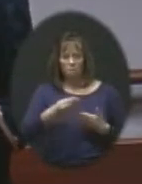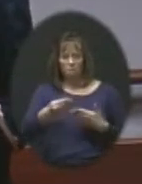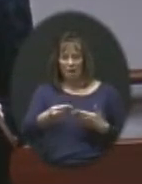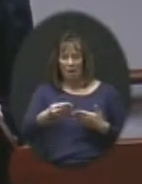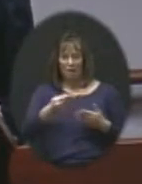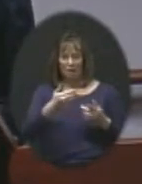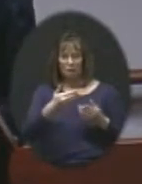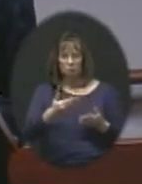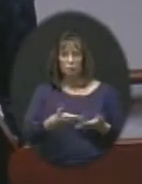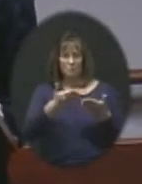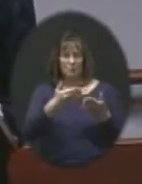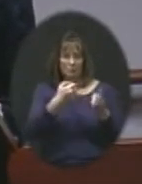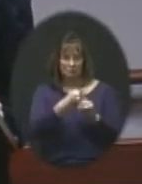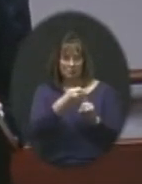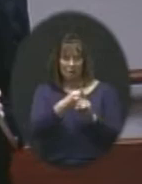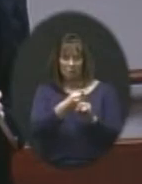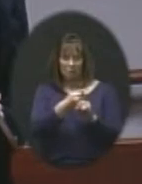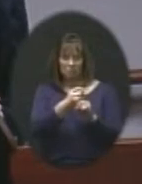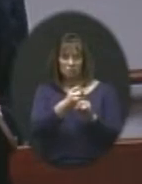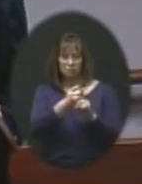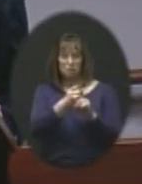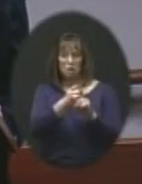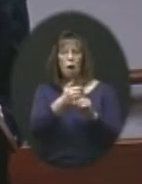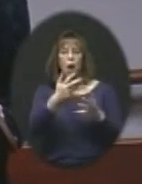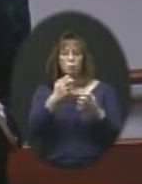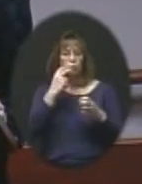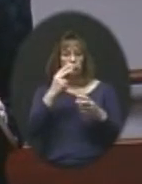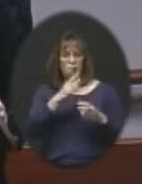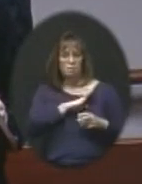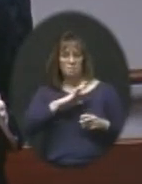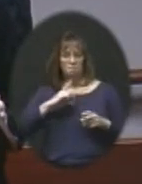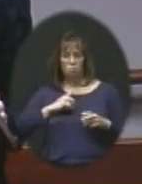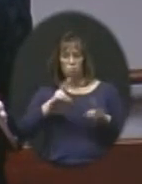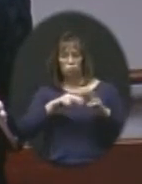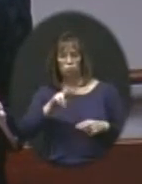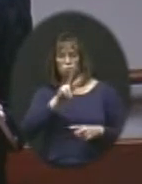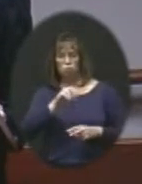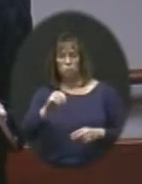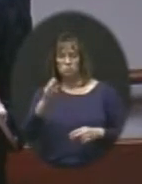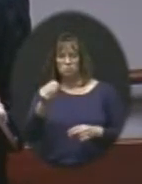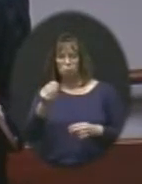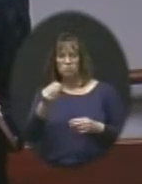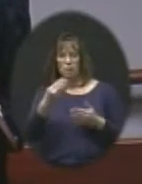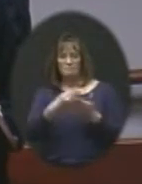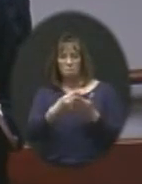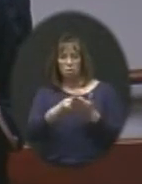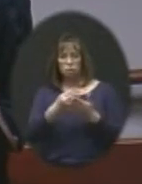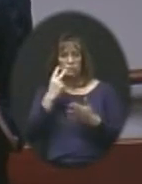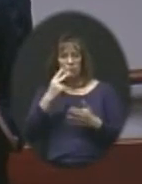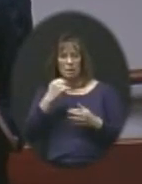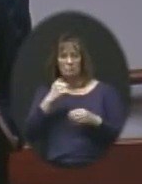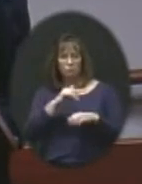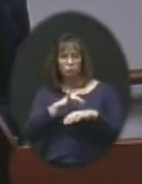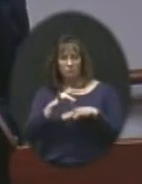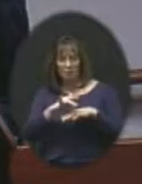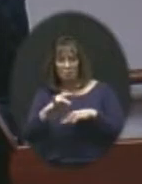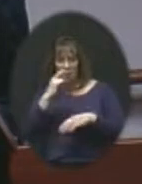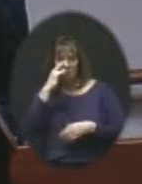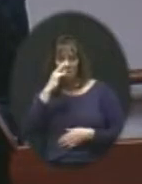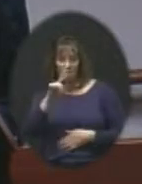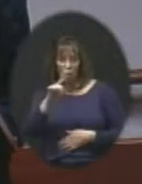themselves. I'd like to see the board take a look at the 2014 budget and see if there are room for